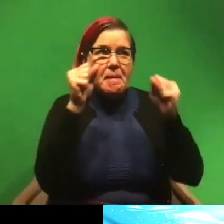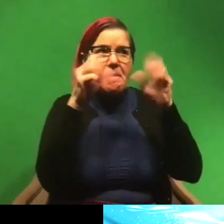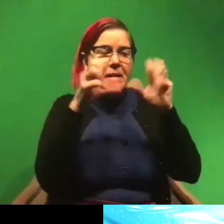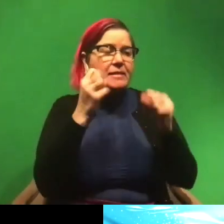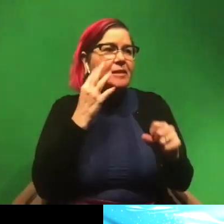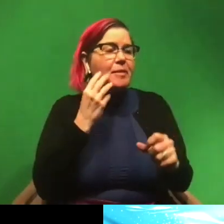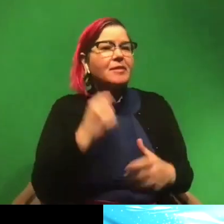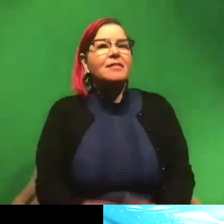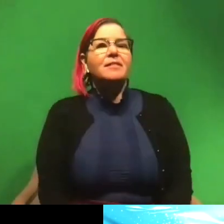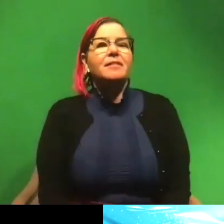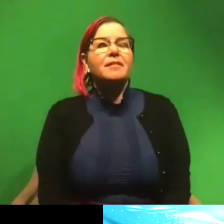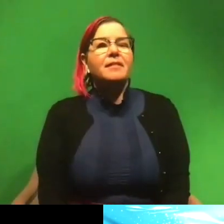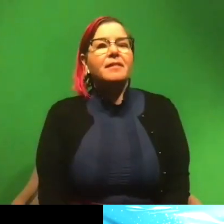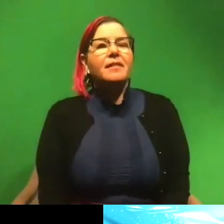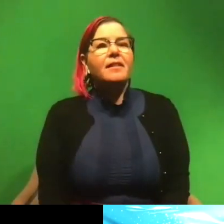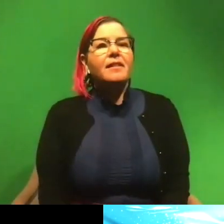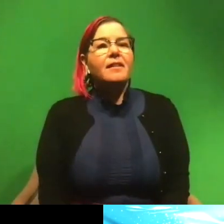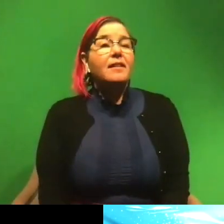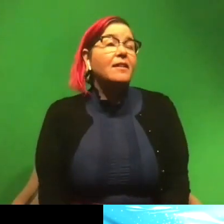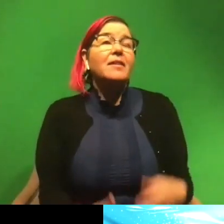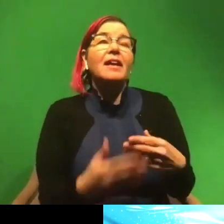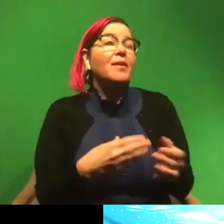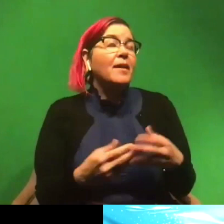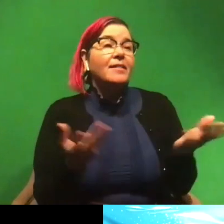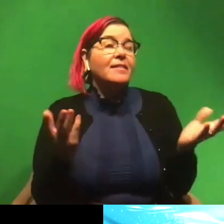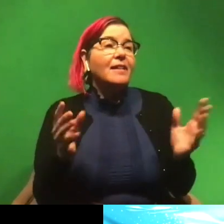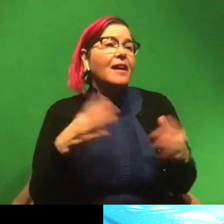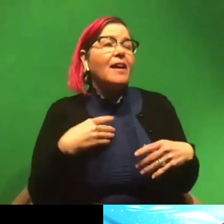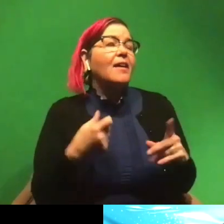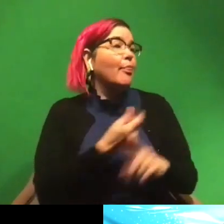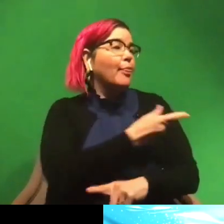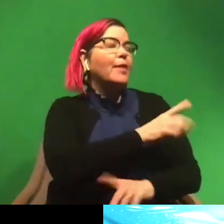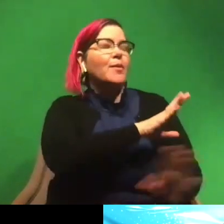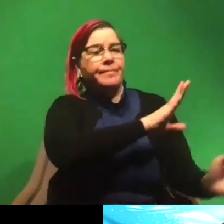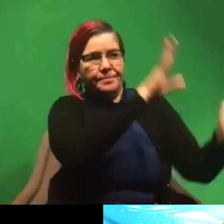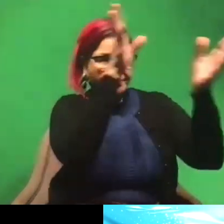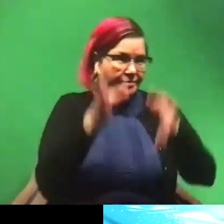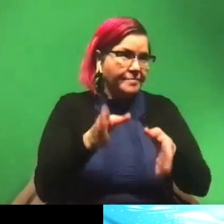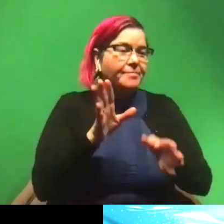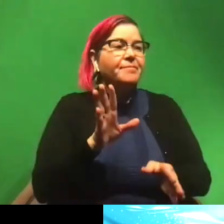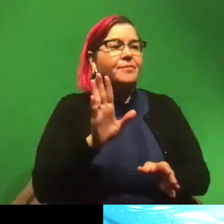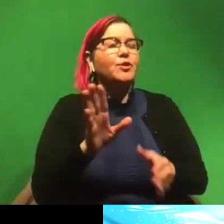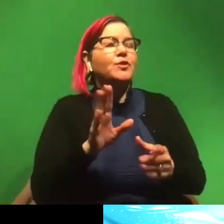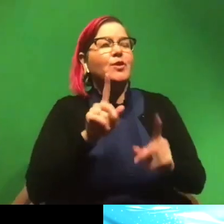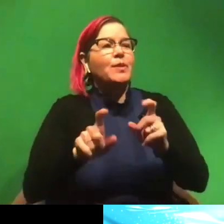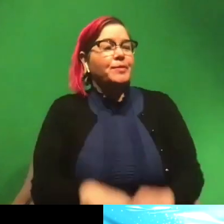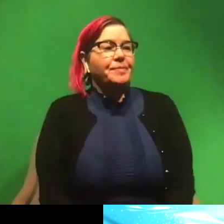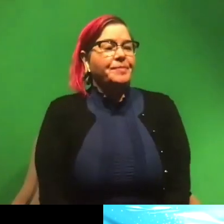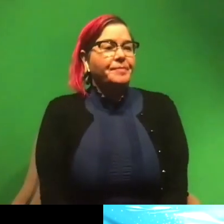seen. Um, and anyway, that's, I digress. We'll go back to, uh, legit questions about